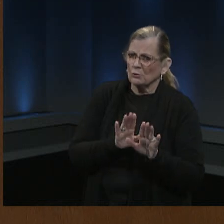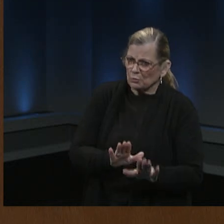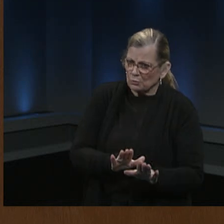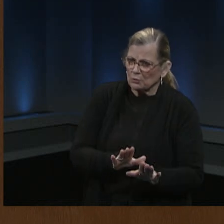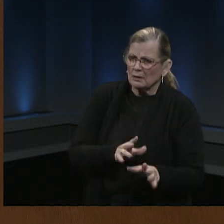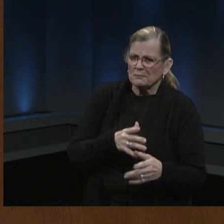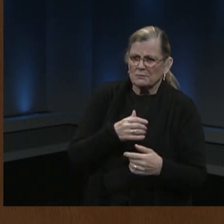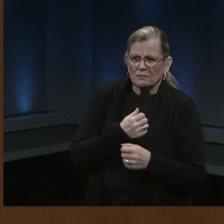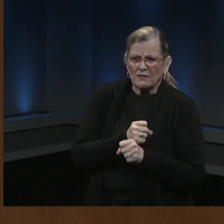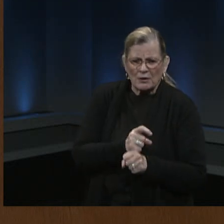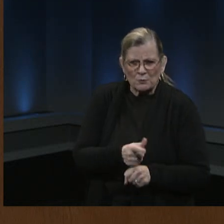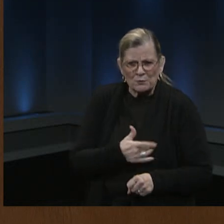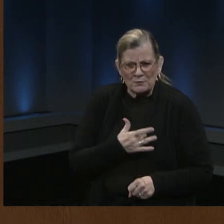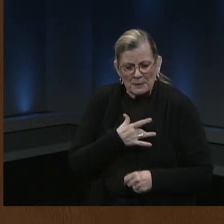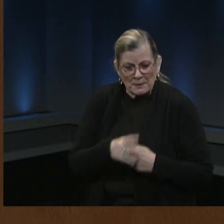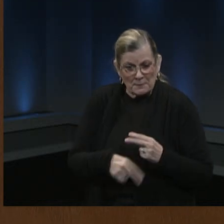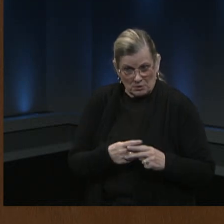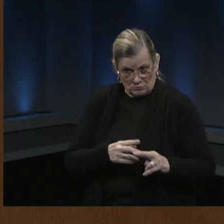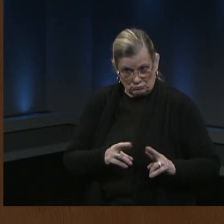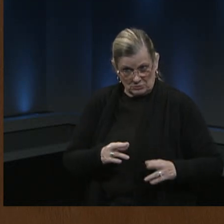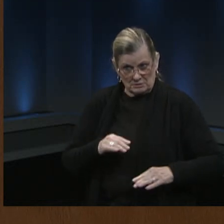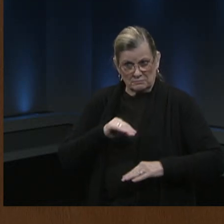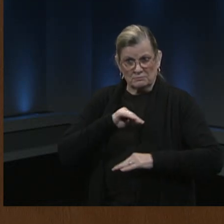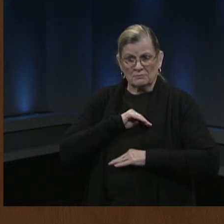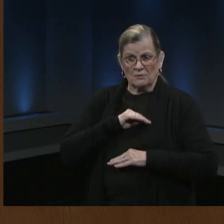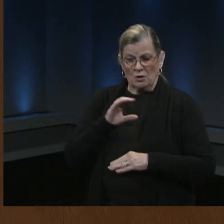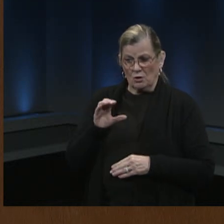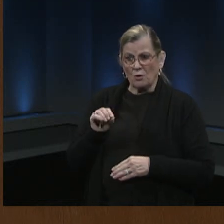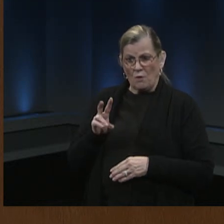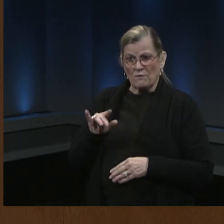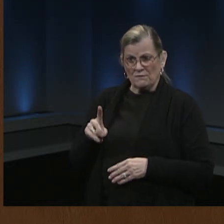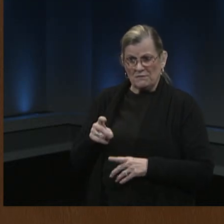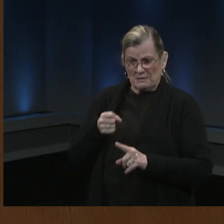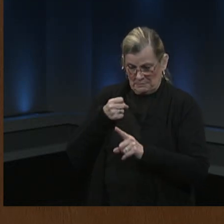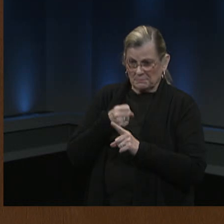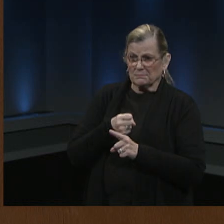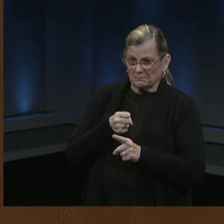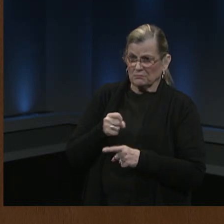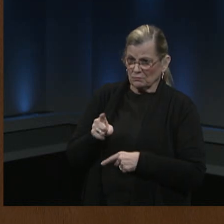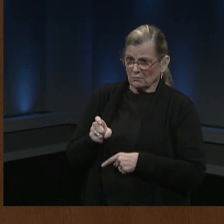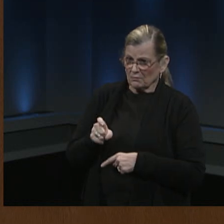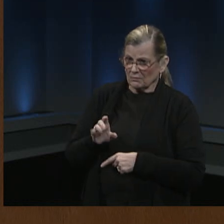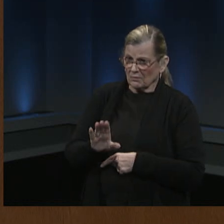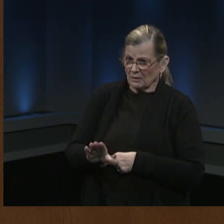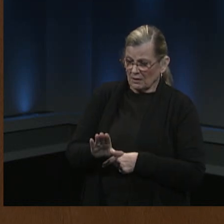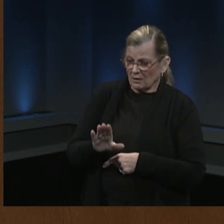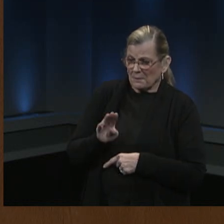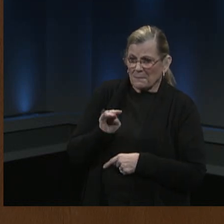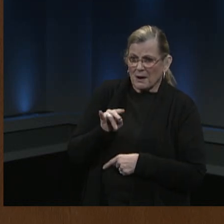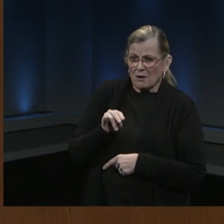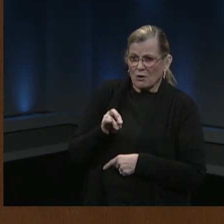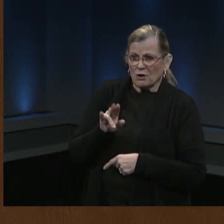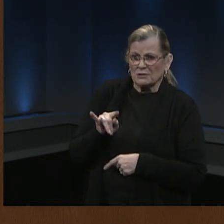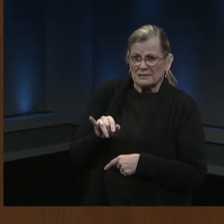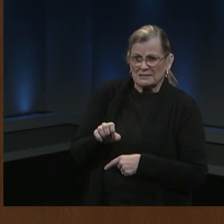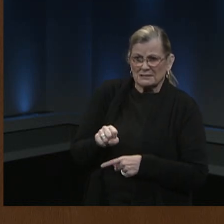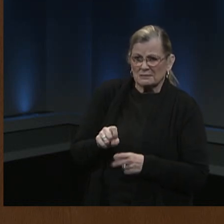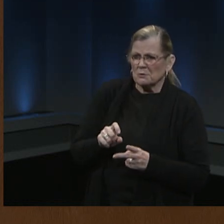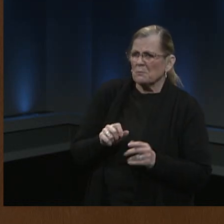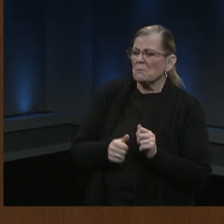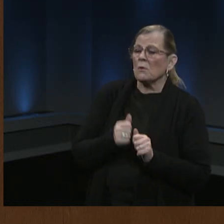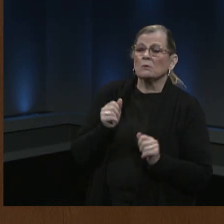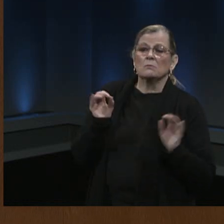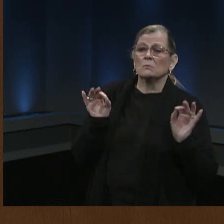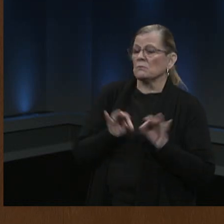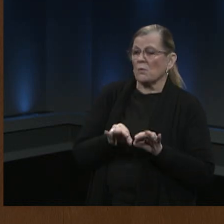know that this pandemic is disproportionately impacting those groups. And so I think the big take-home is that we should not be